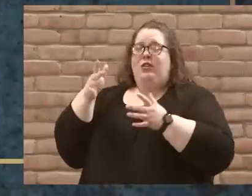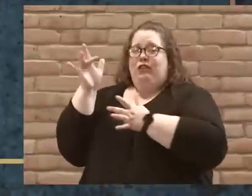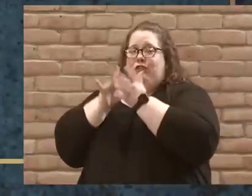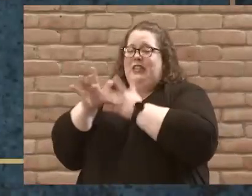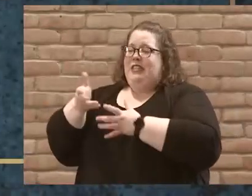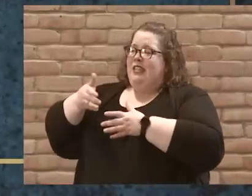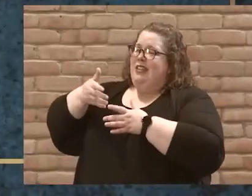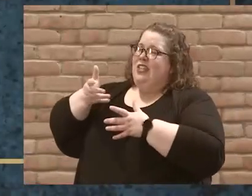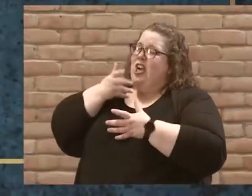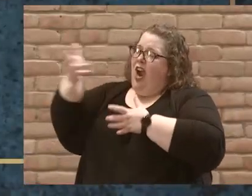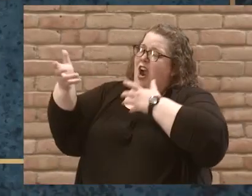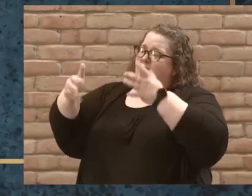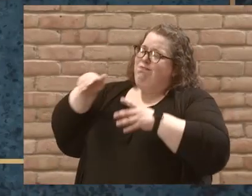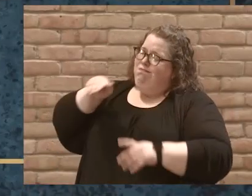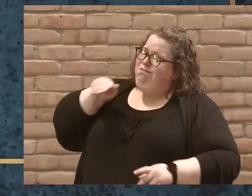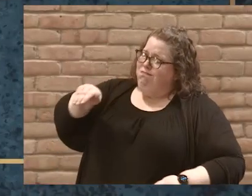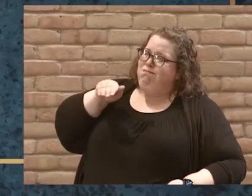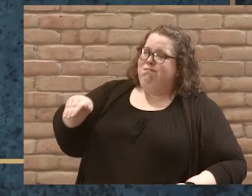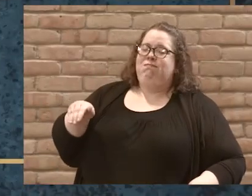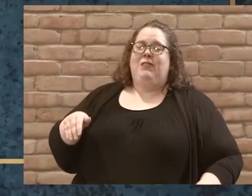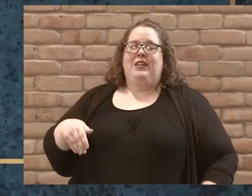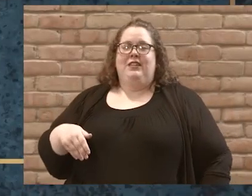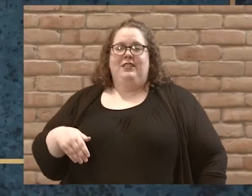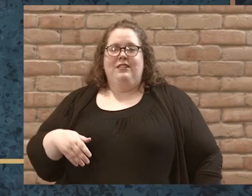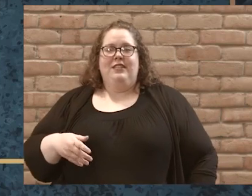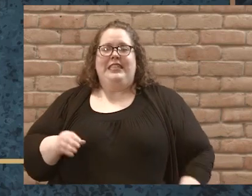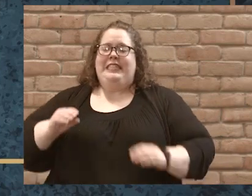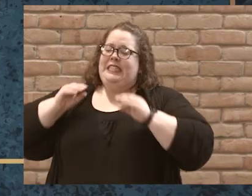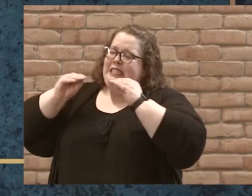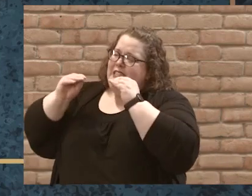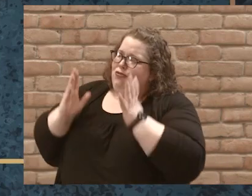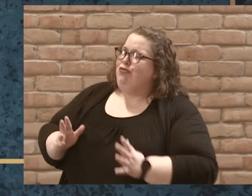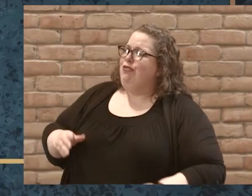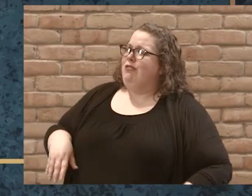text says they were literally shouting at Jesus. Teacher,